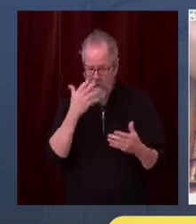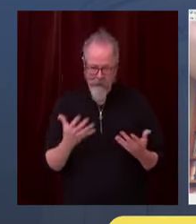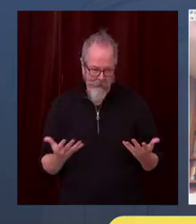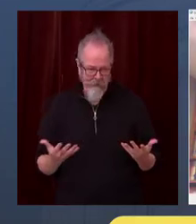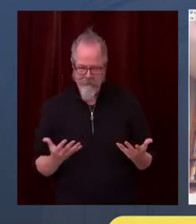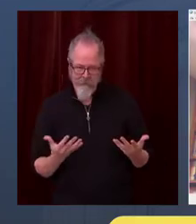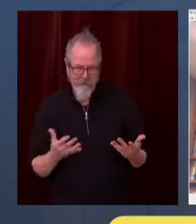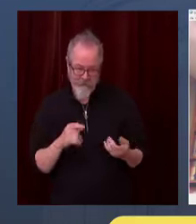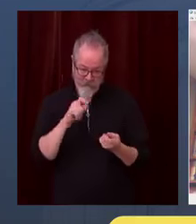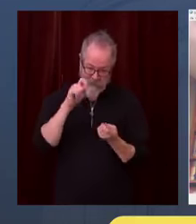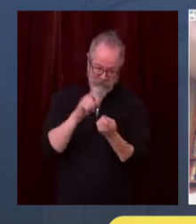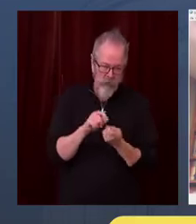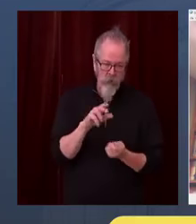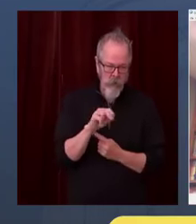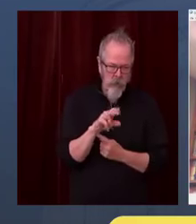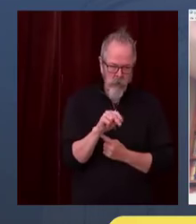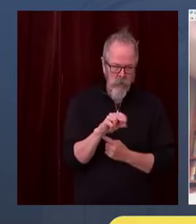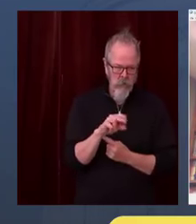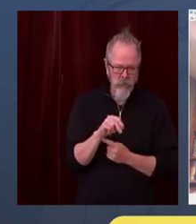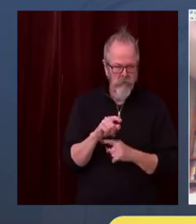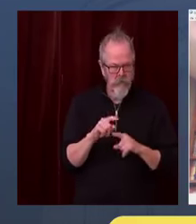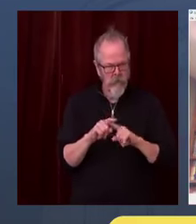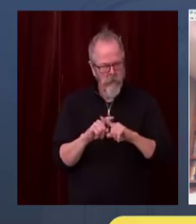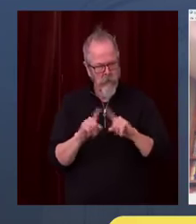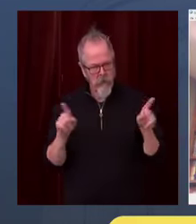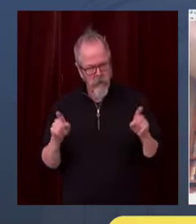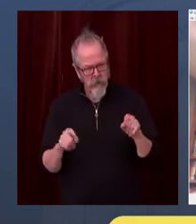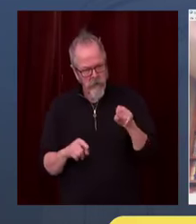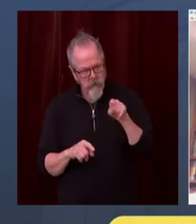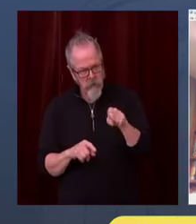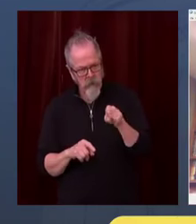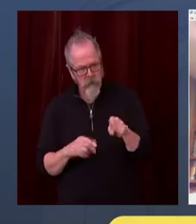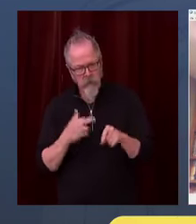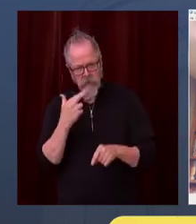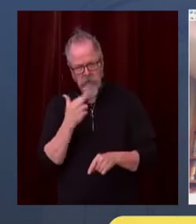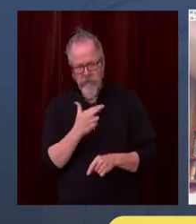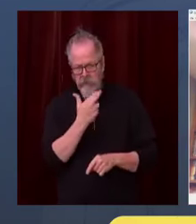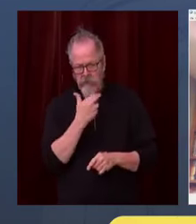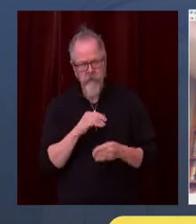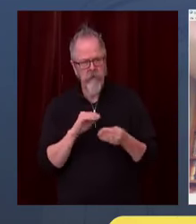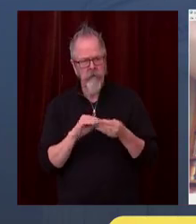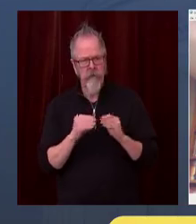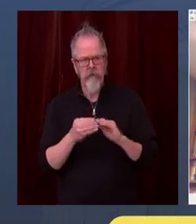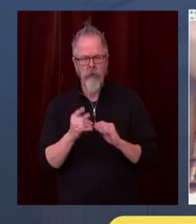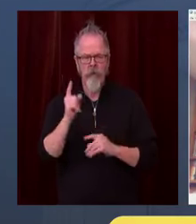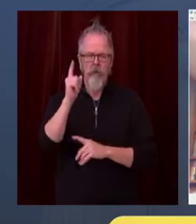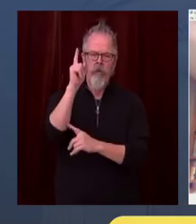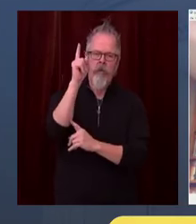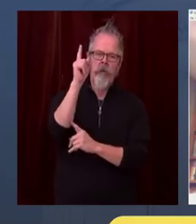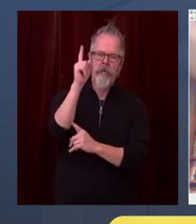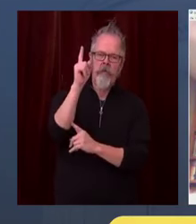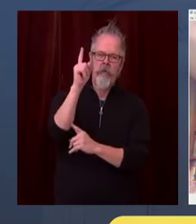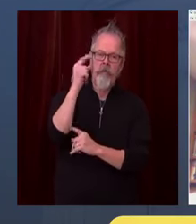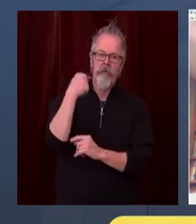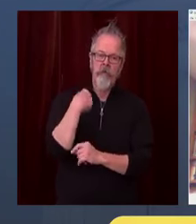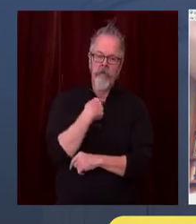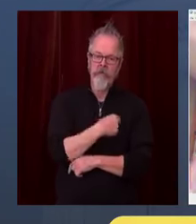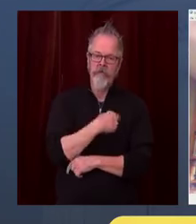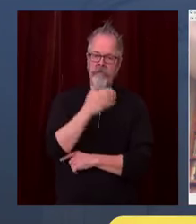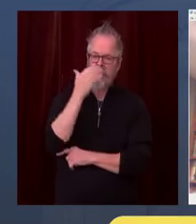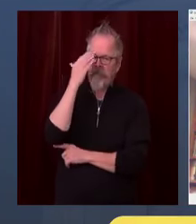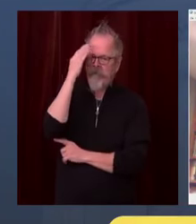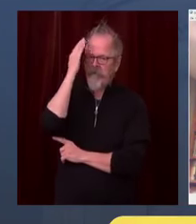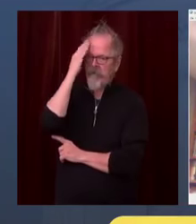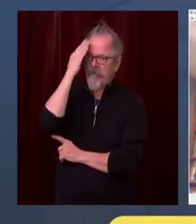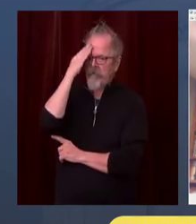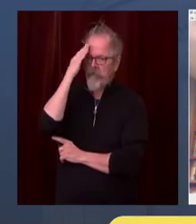look a little deeper into the data, the number of people identified in those outbreaks are very small and they're mostly, you